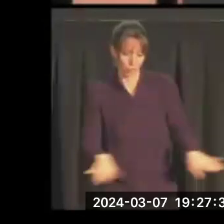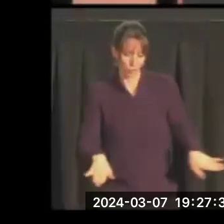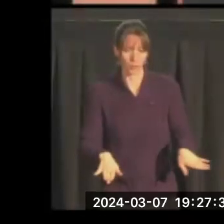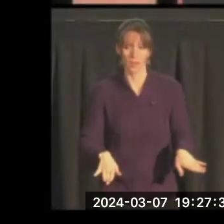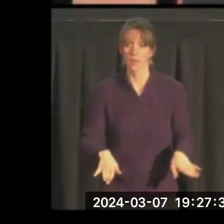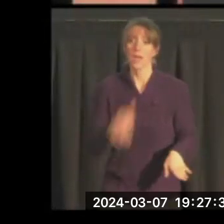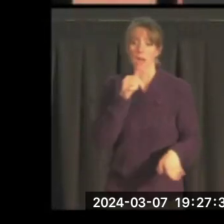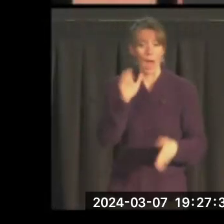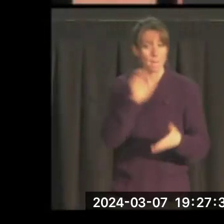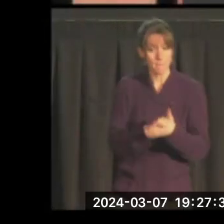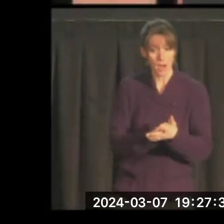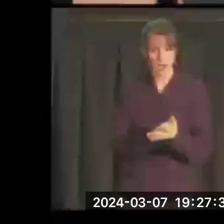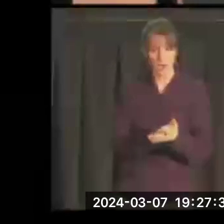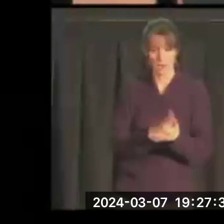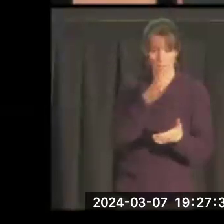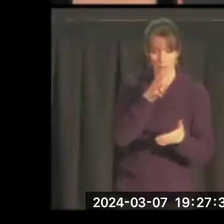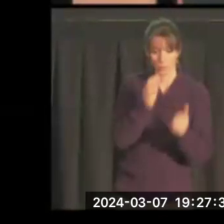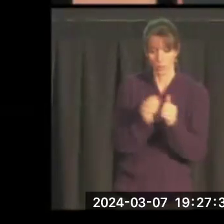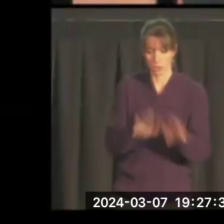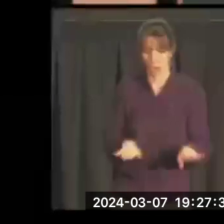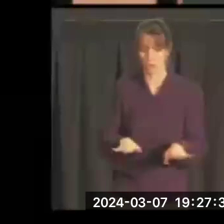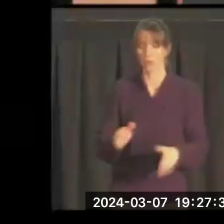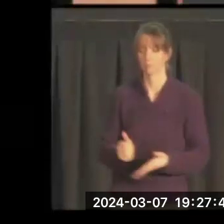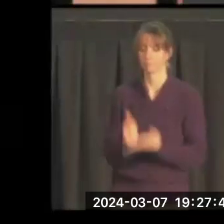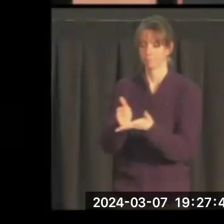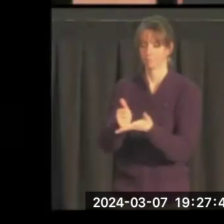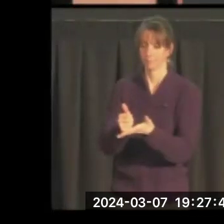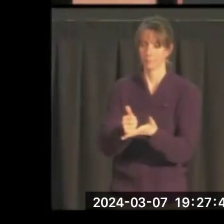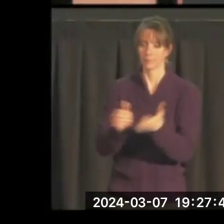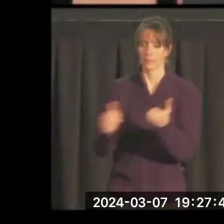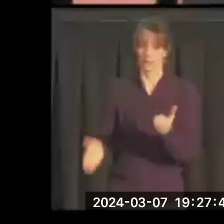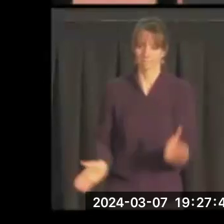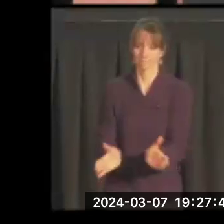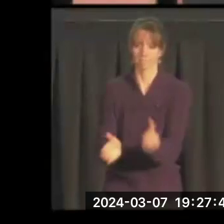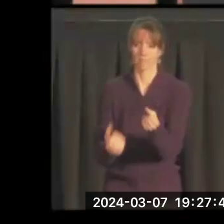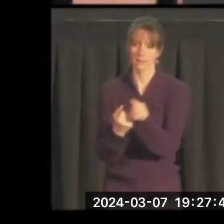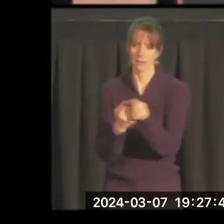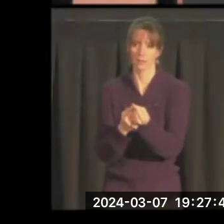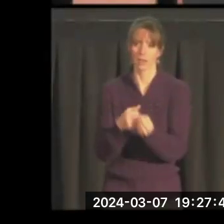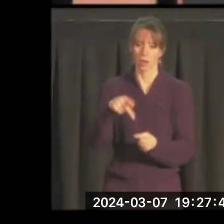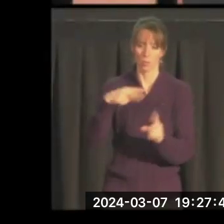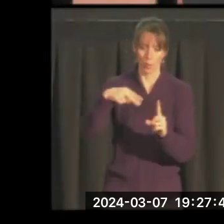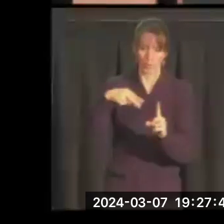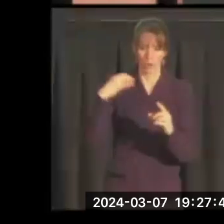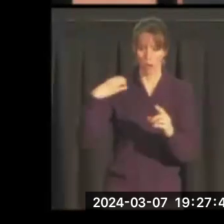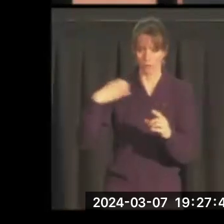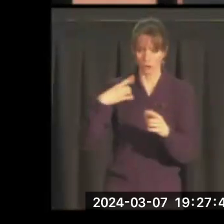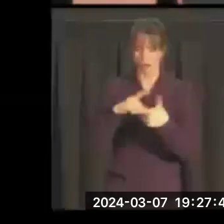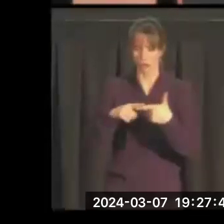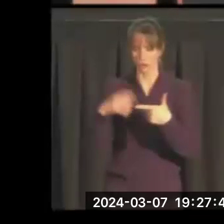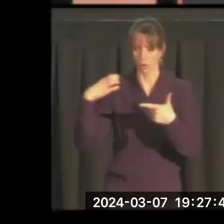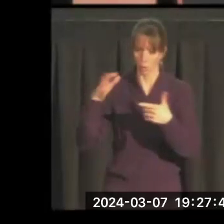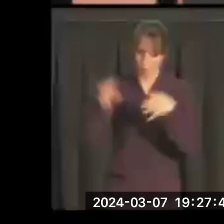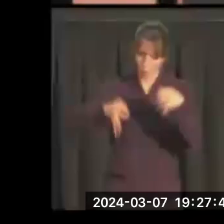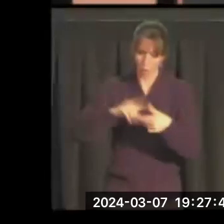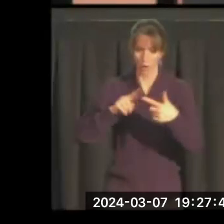Unmarried mothers and their children are aided. Assistance is given. Probation officers and courts. Cooperation